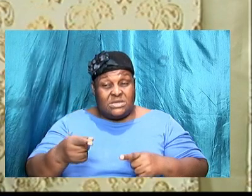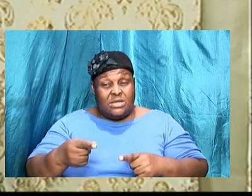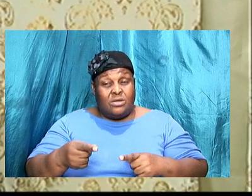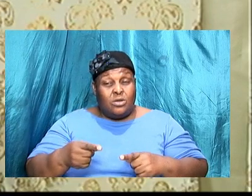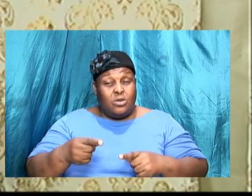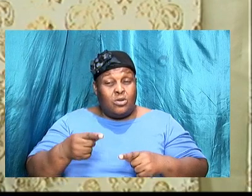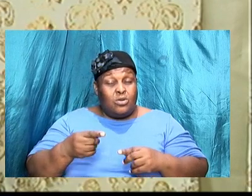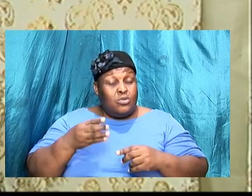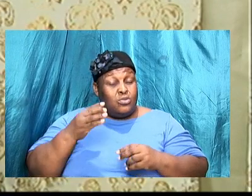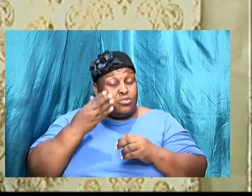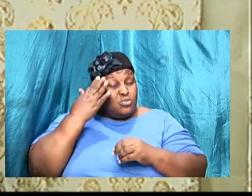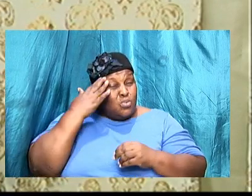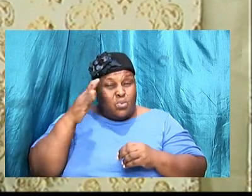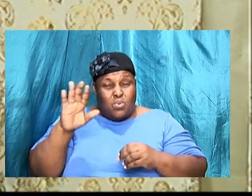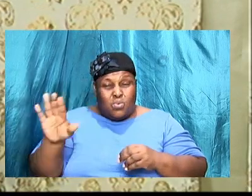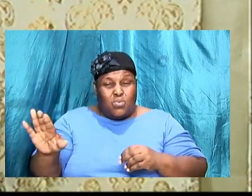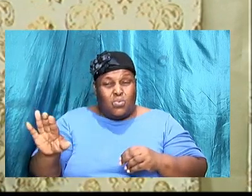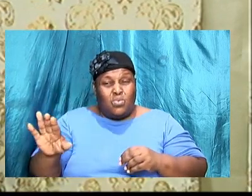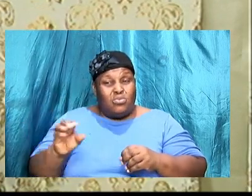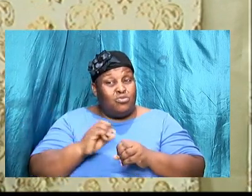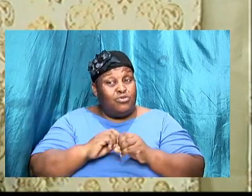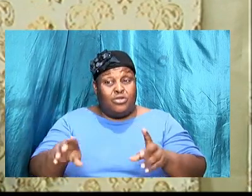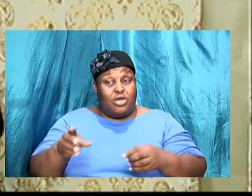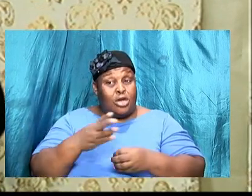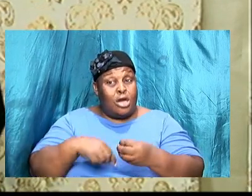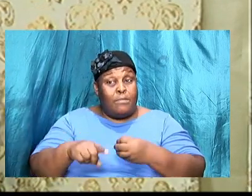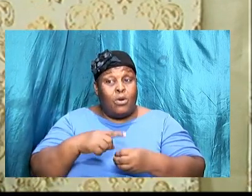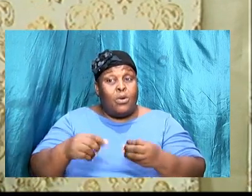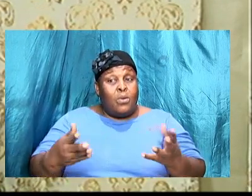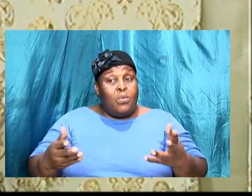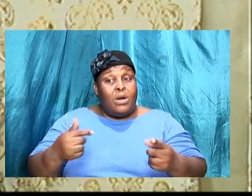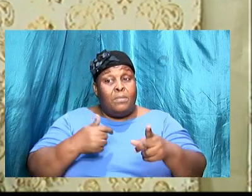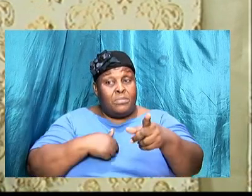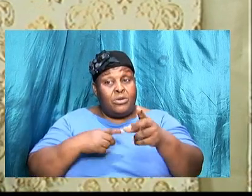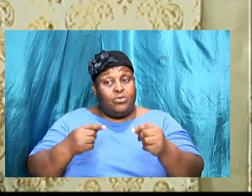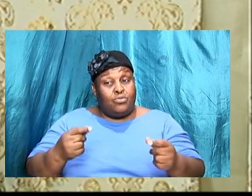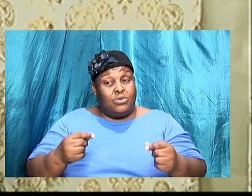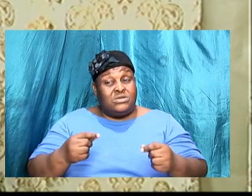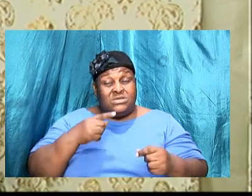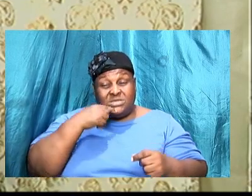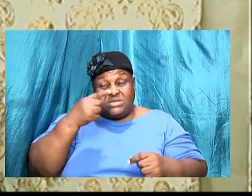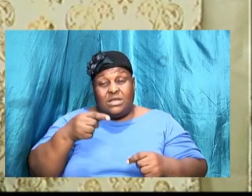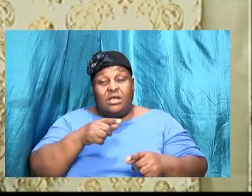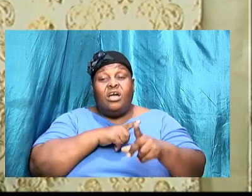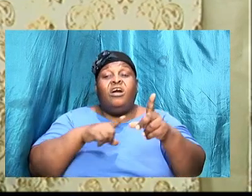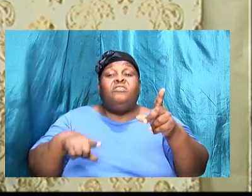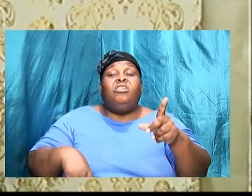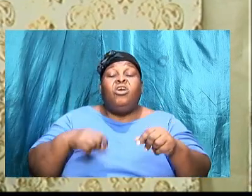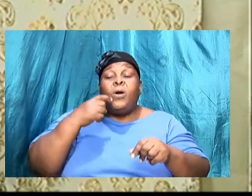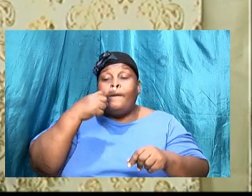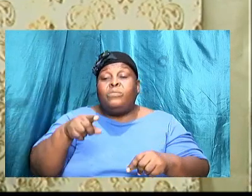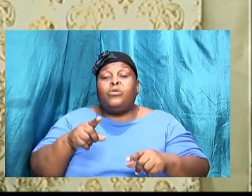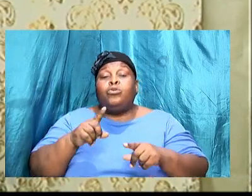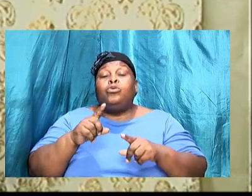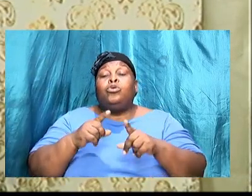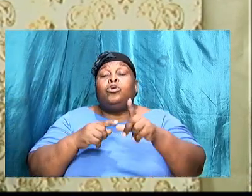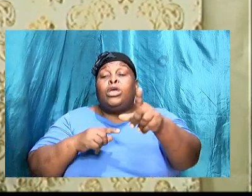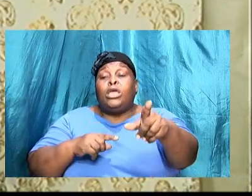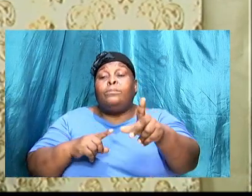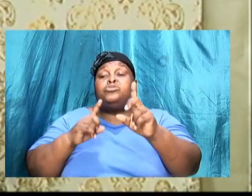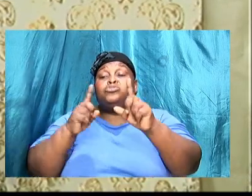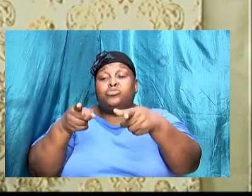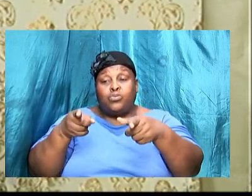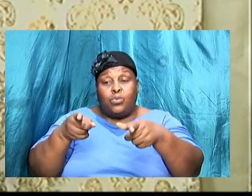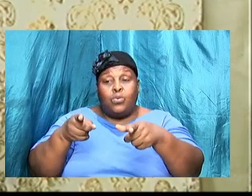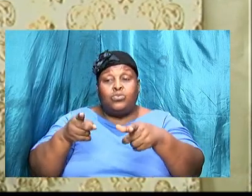so this is what I mean when I say move by faith you know you believe God and you pray and you do what you supposed